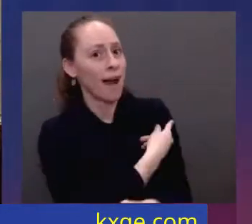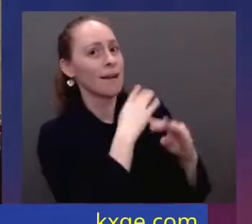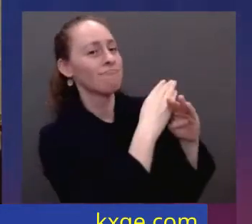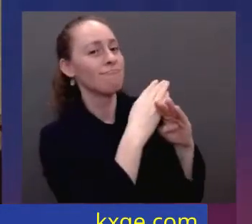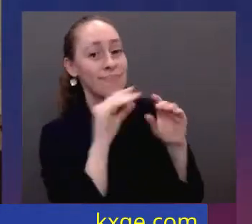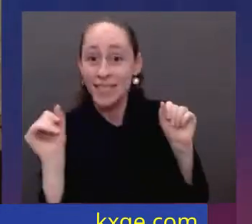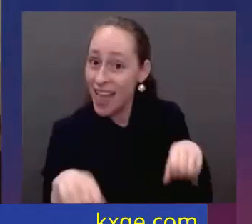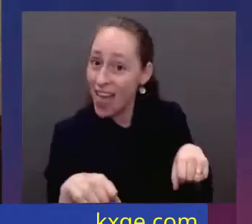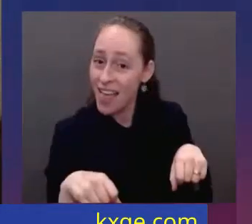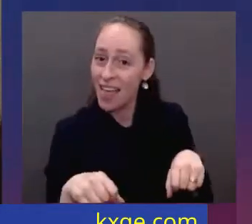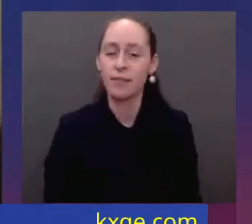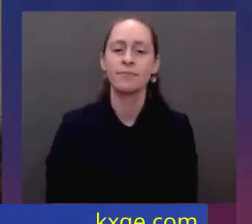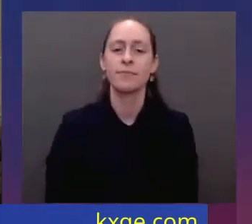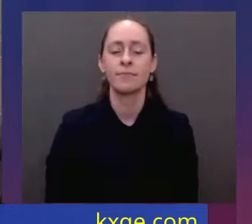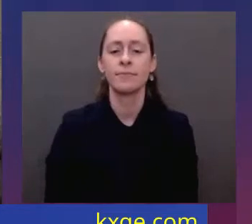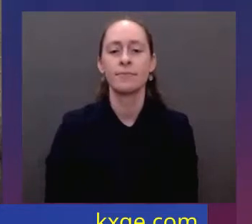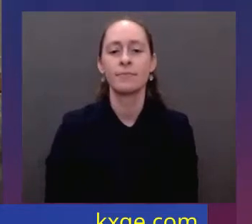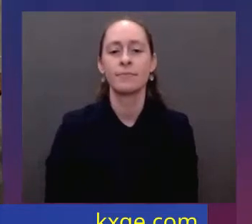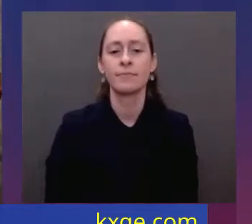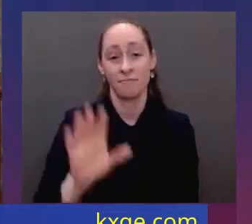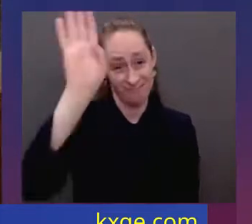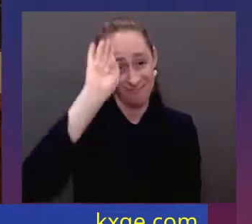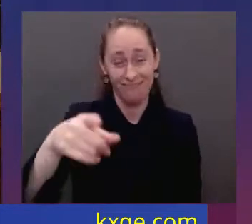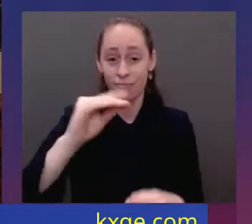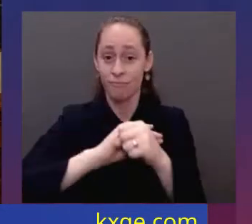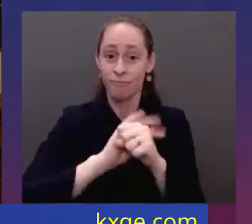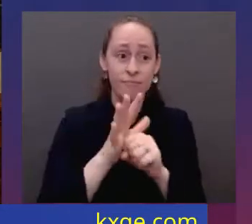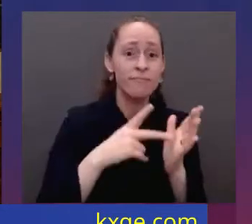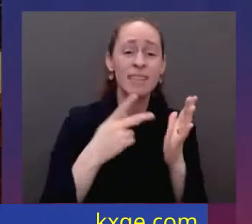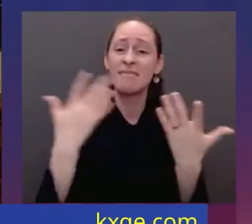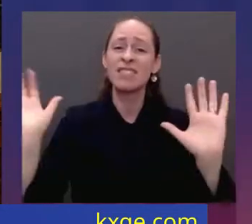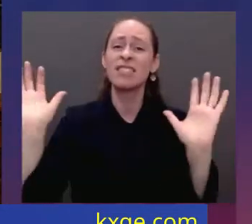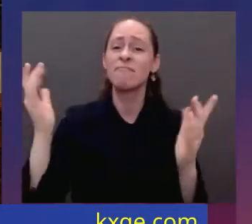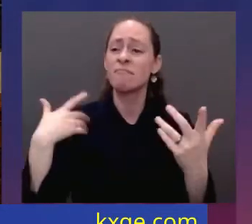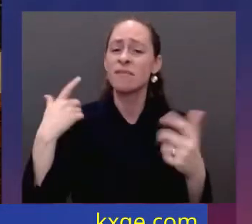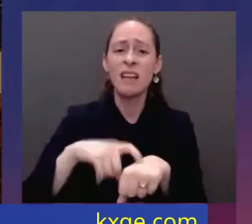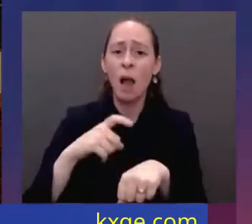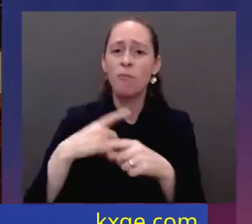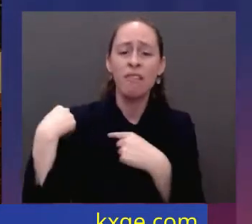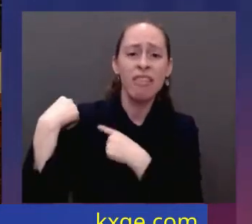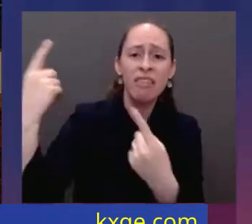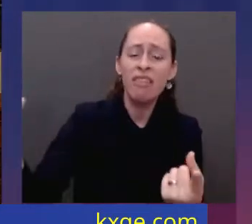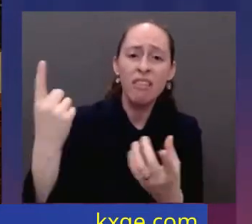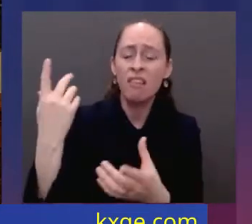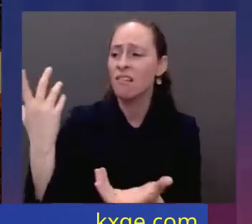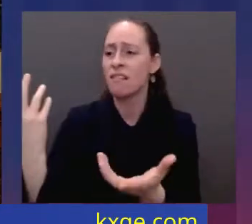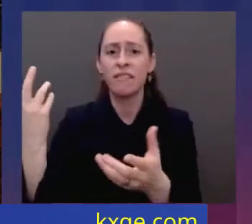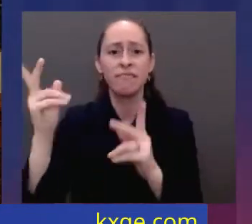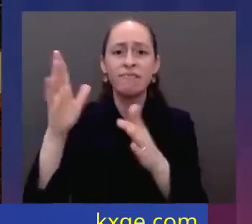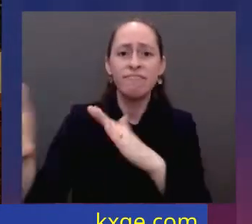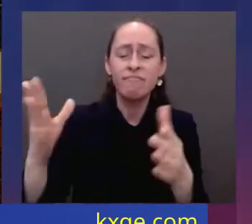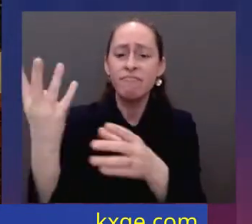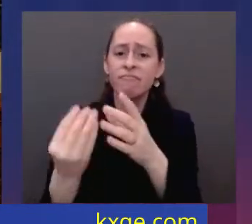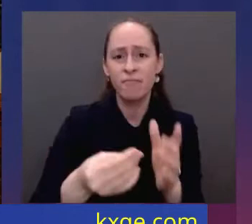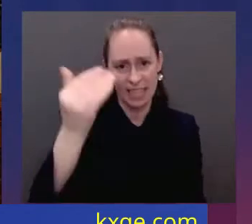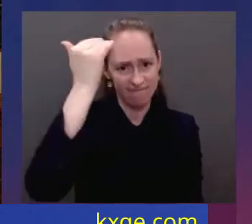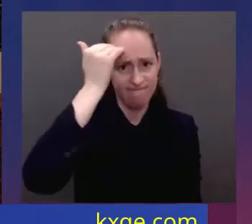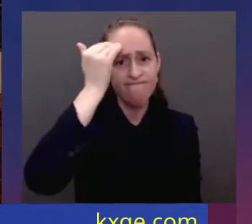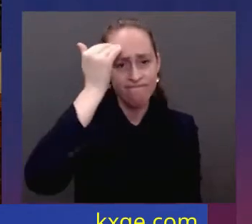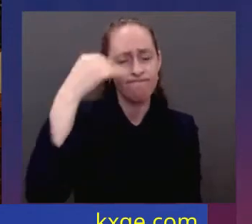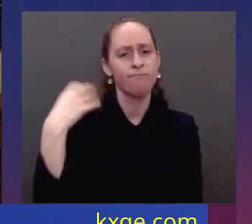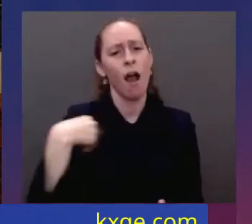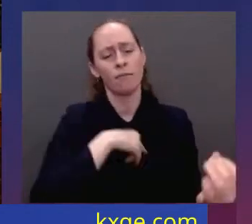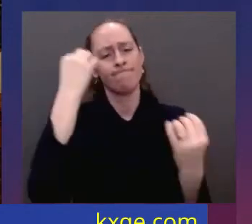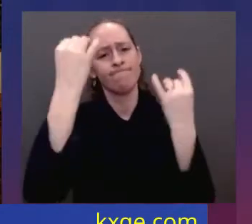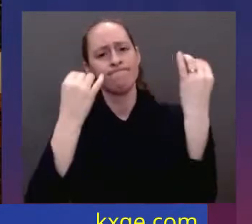another, the worst of all, much loss of life. Let's use this moment to reset. So stop looking at COVID as a partisan dividing line. See